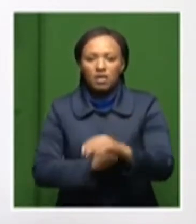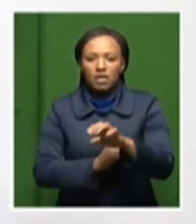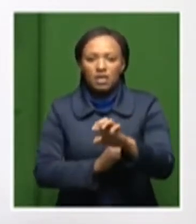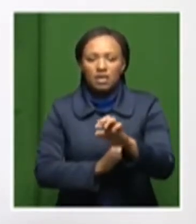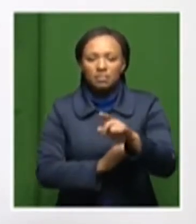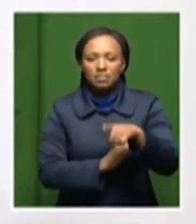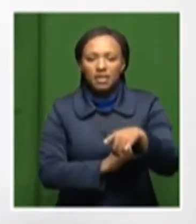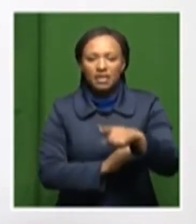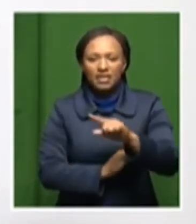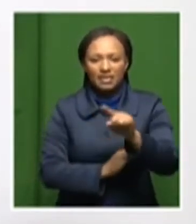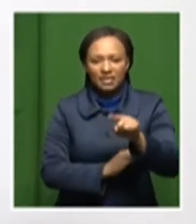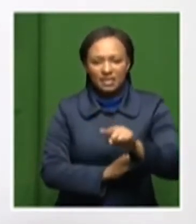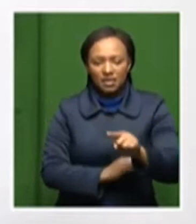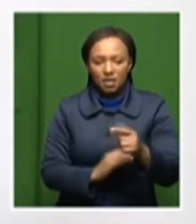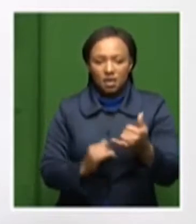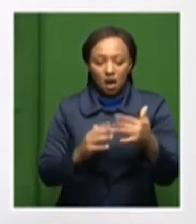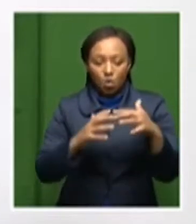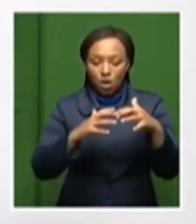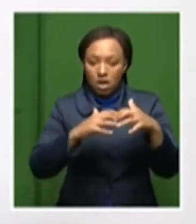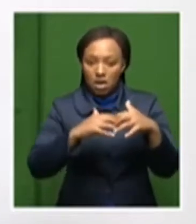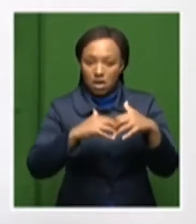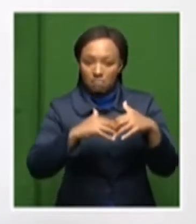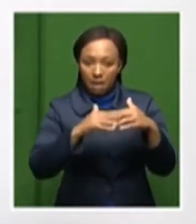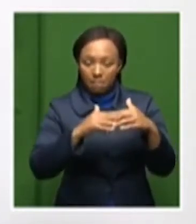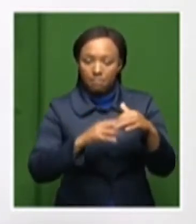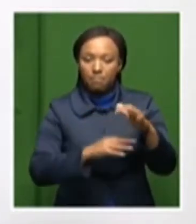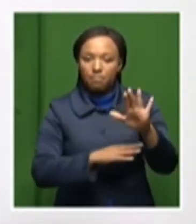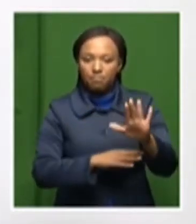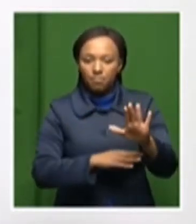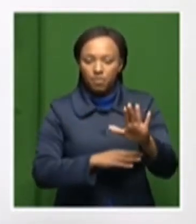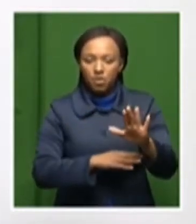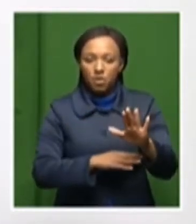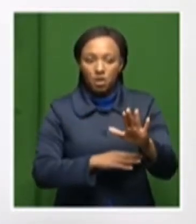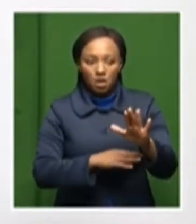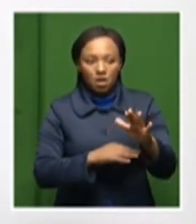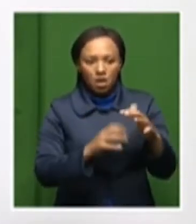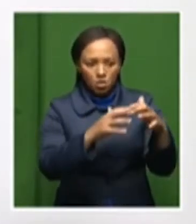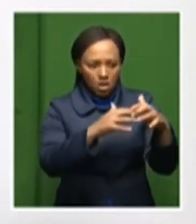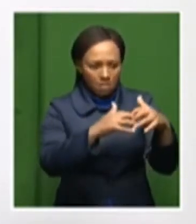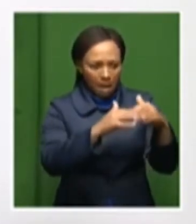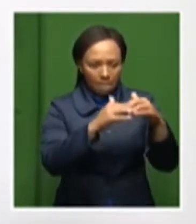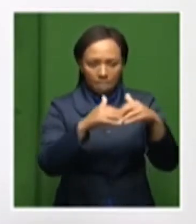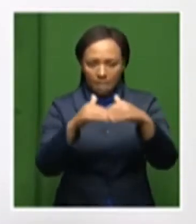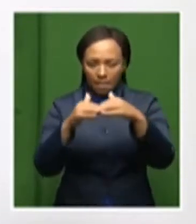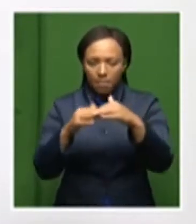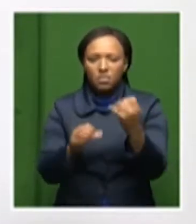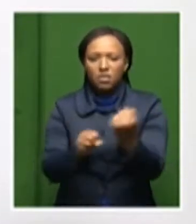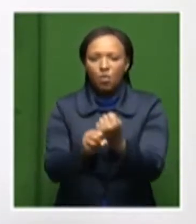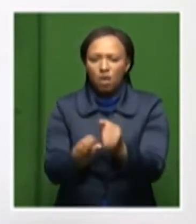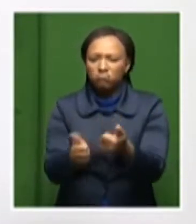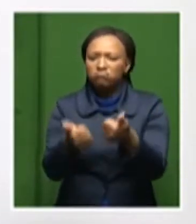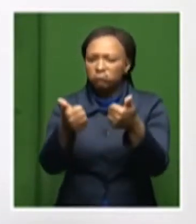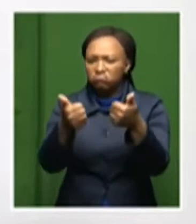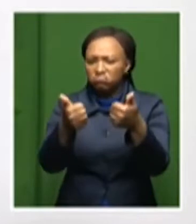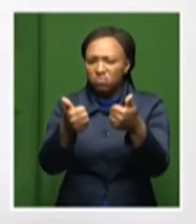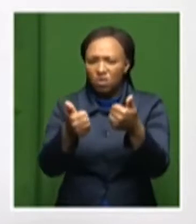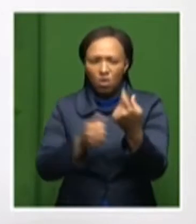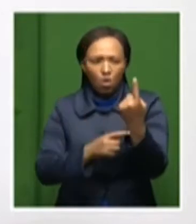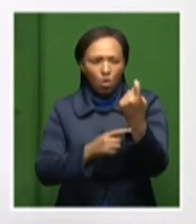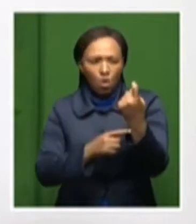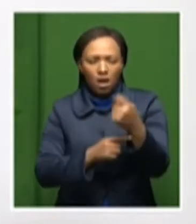are doing extremely well. And one entity, the KUHA Development